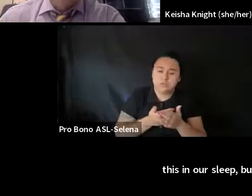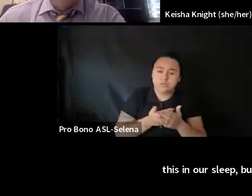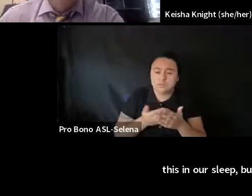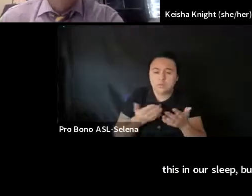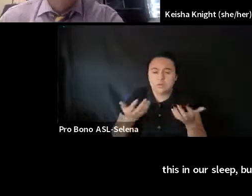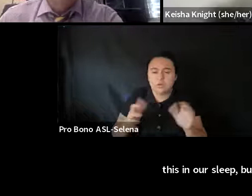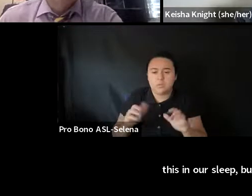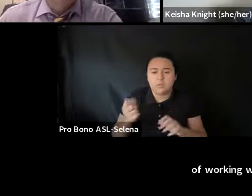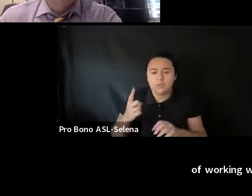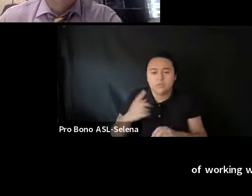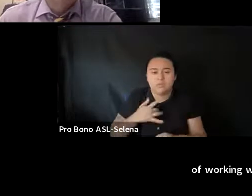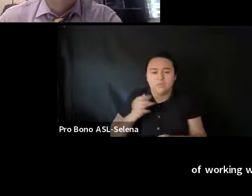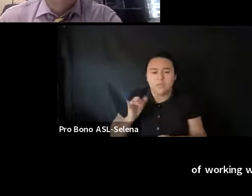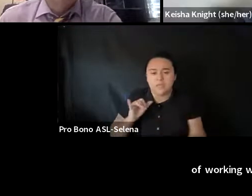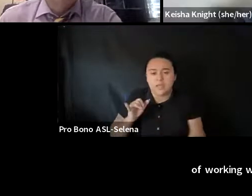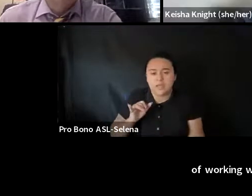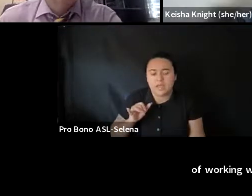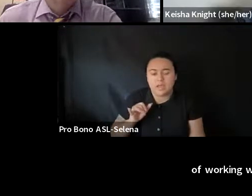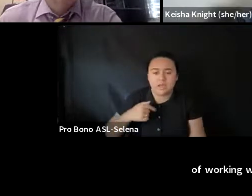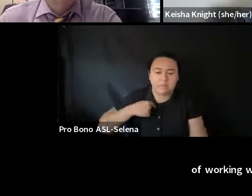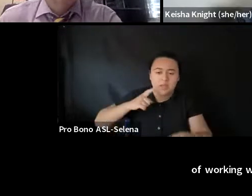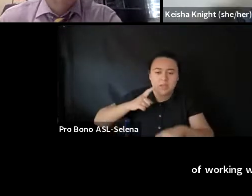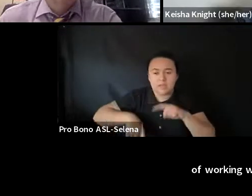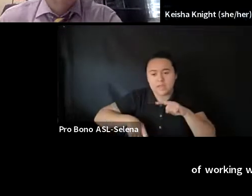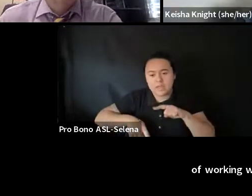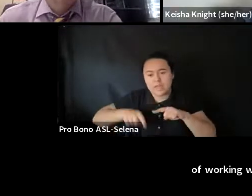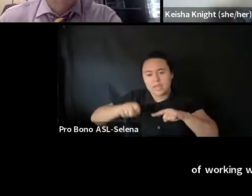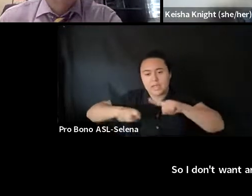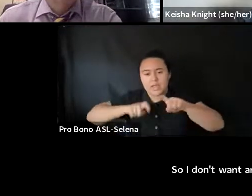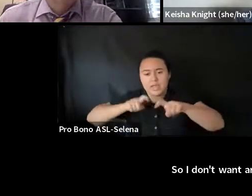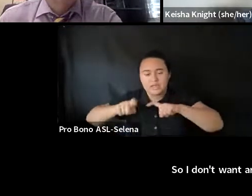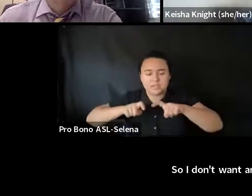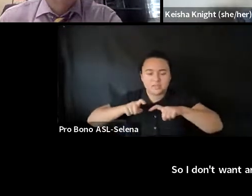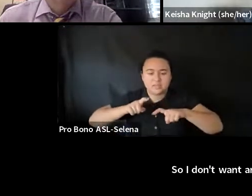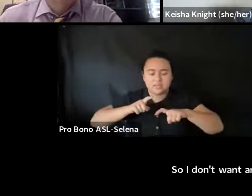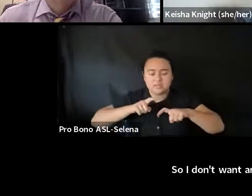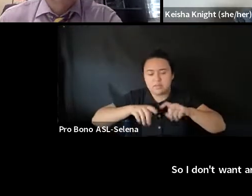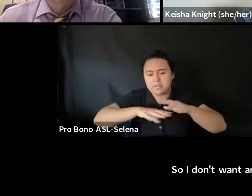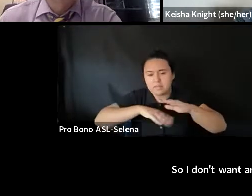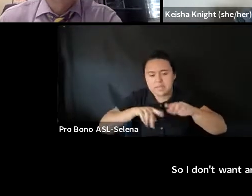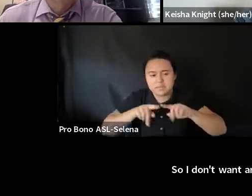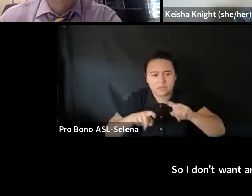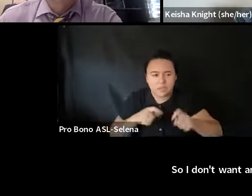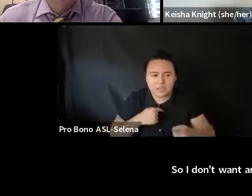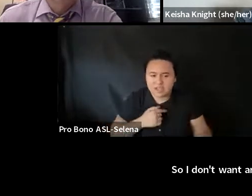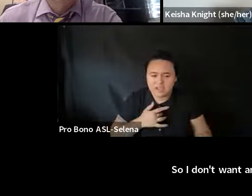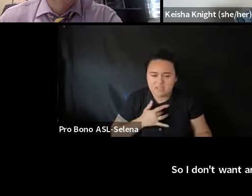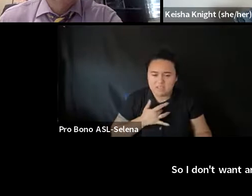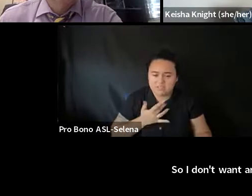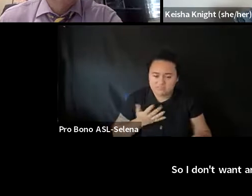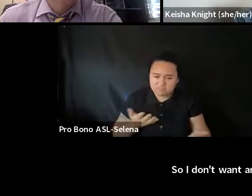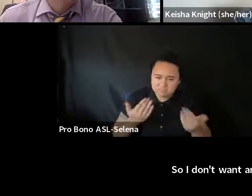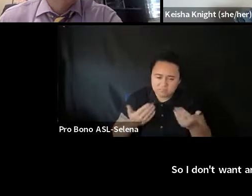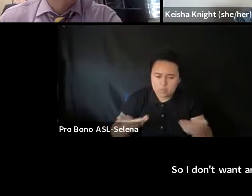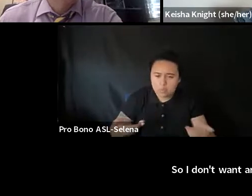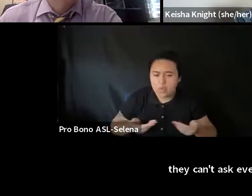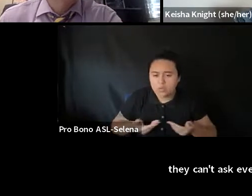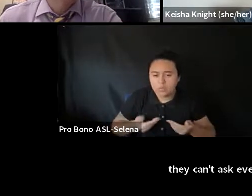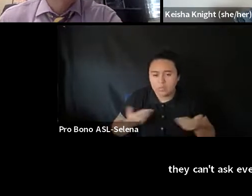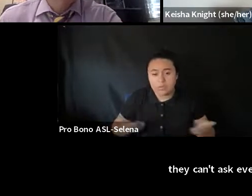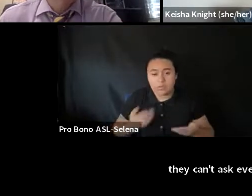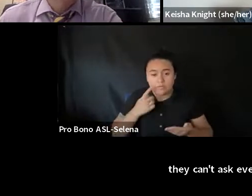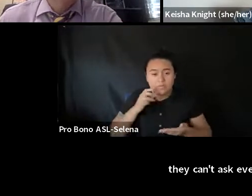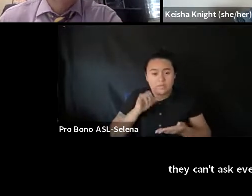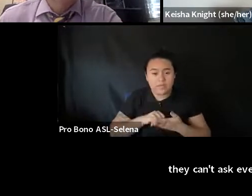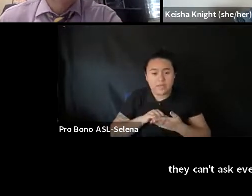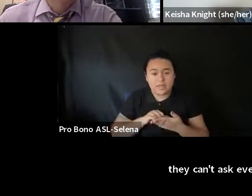anyone to feel as though they can't ask even a super basic question. That's what we are here for and that's